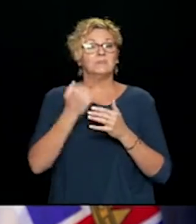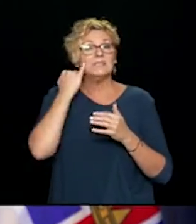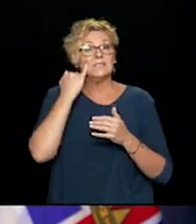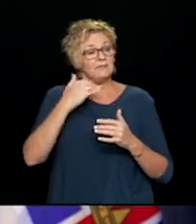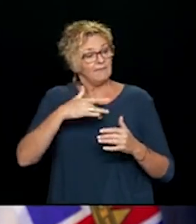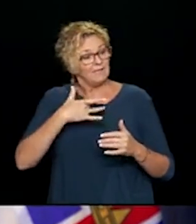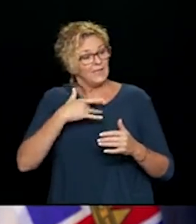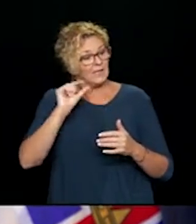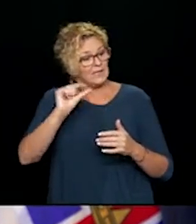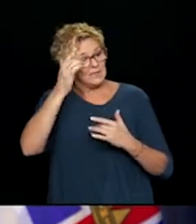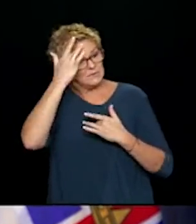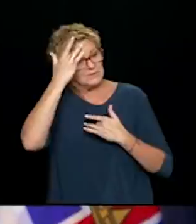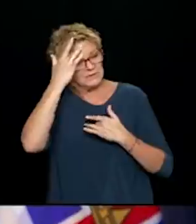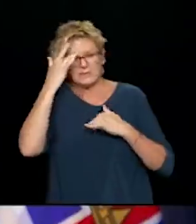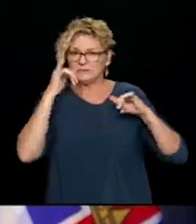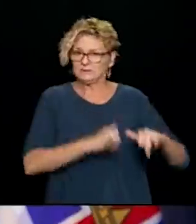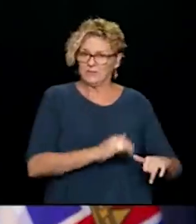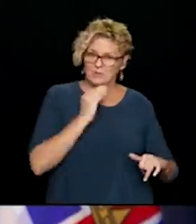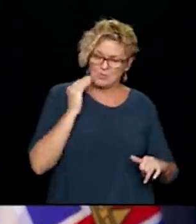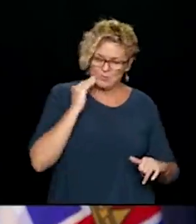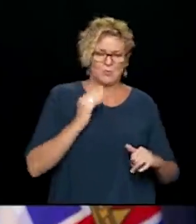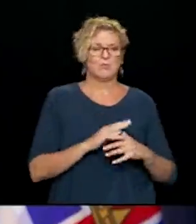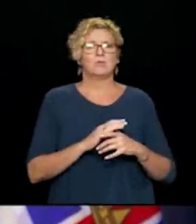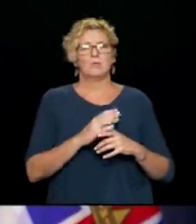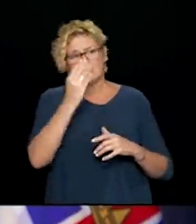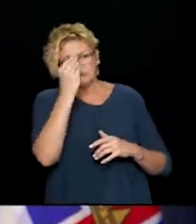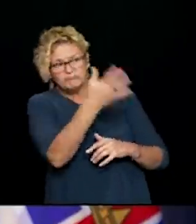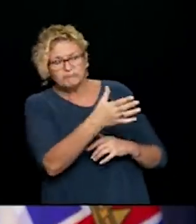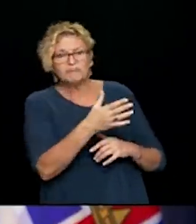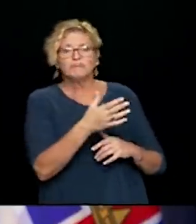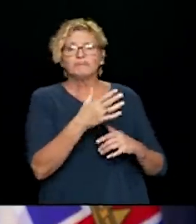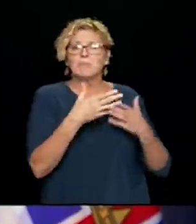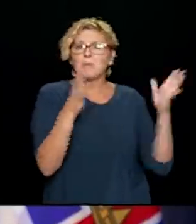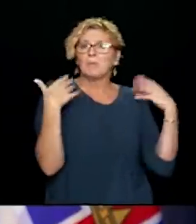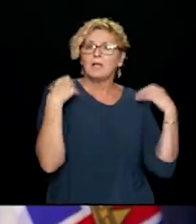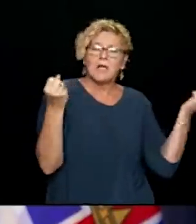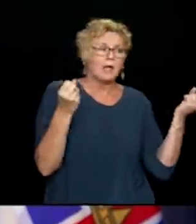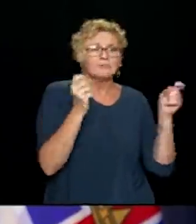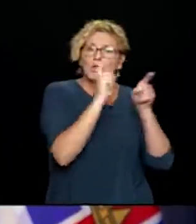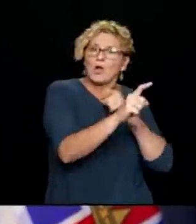stops the spread and saves lives. Staying home when we sick and letting our public health officials